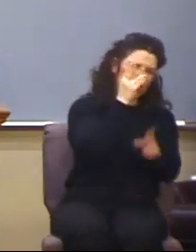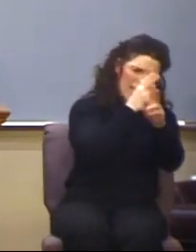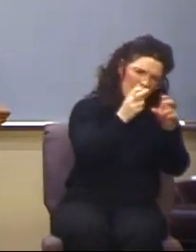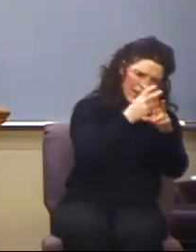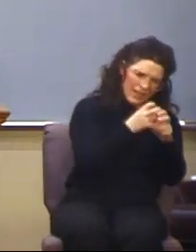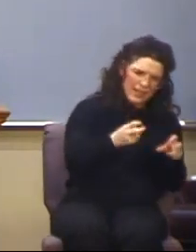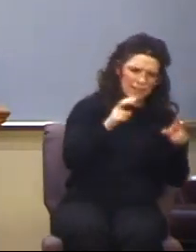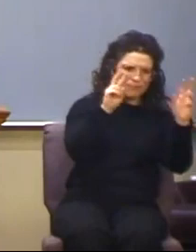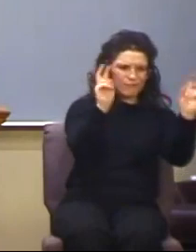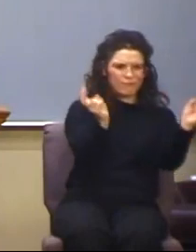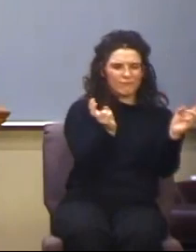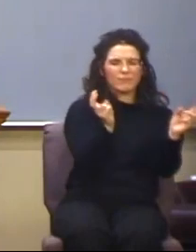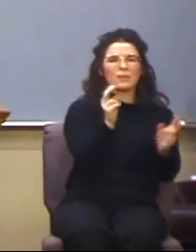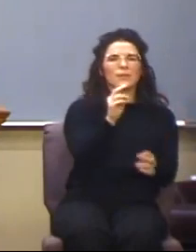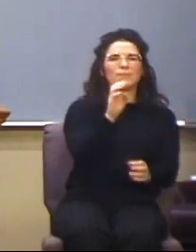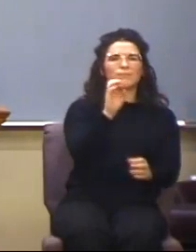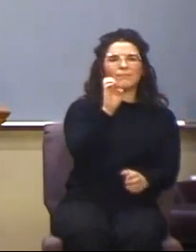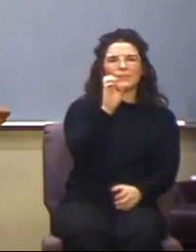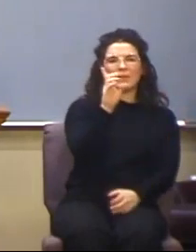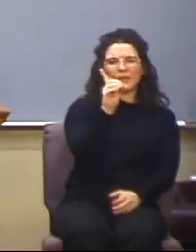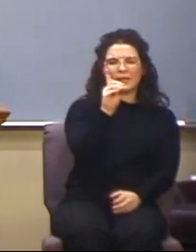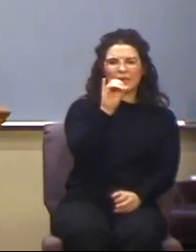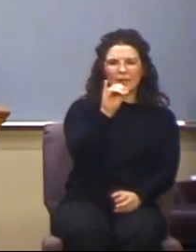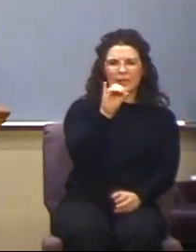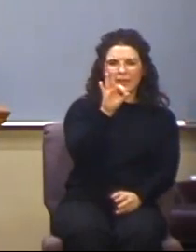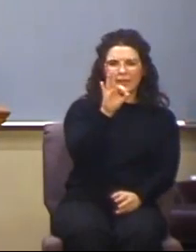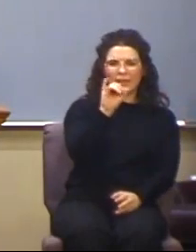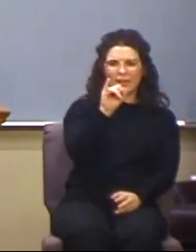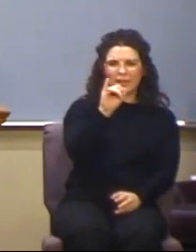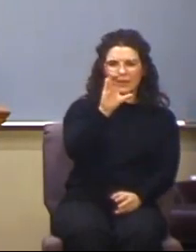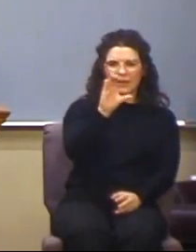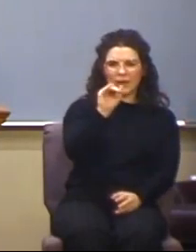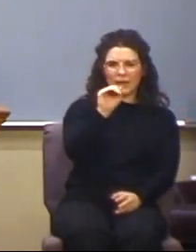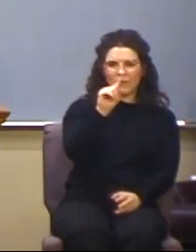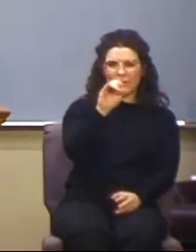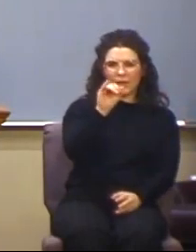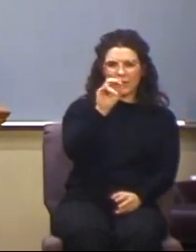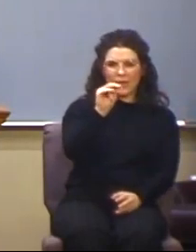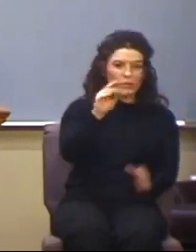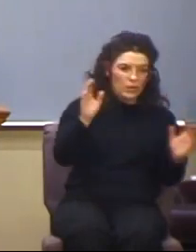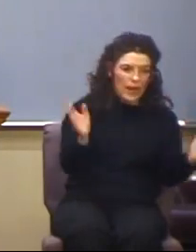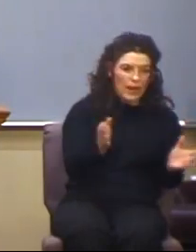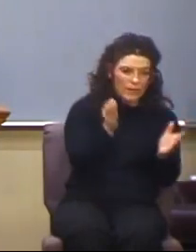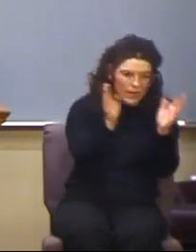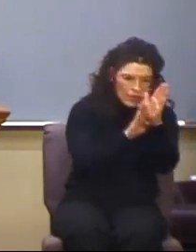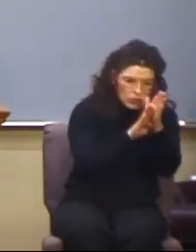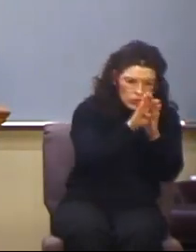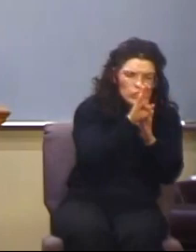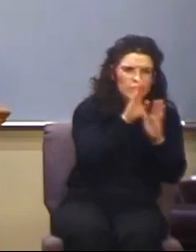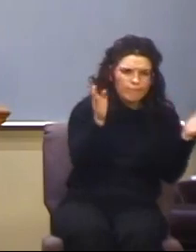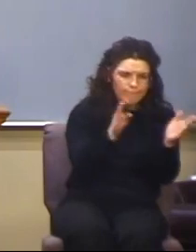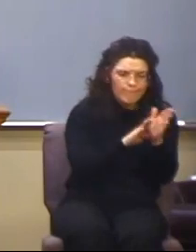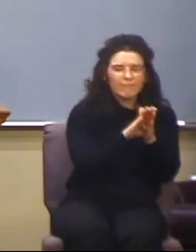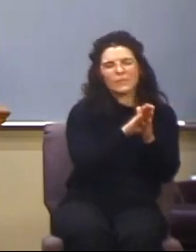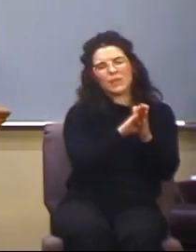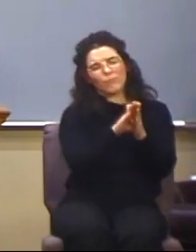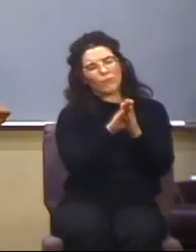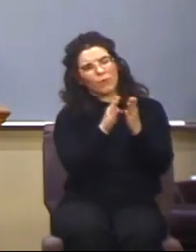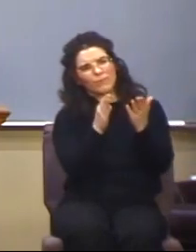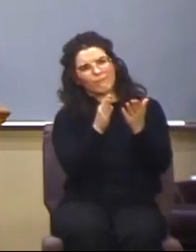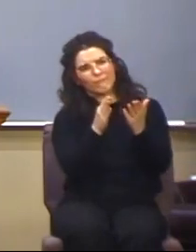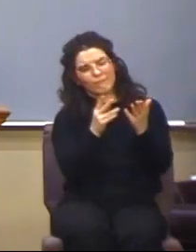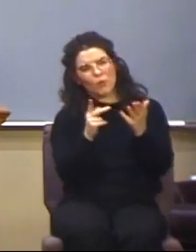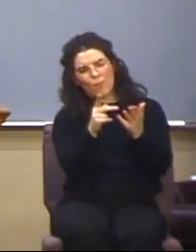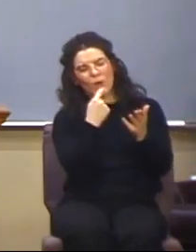the issue of edification. Here's another test that the Apostle Paul gives. Are the gifts of tongues especially